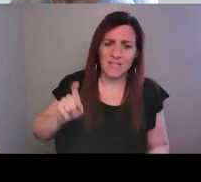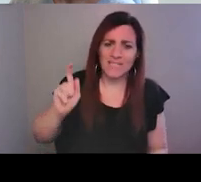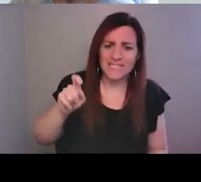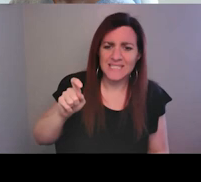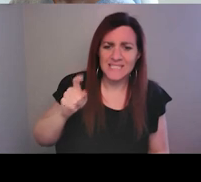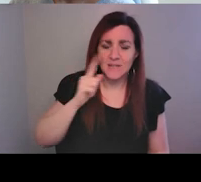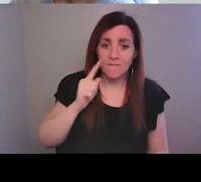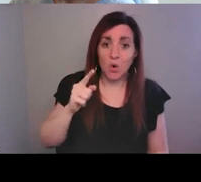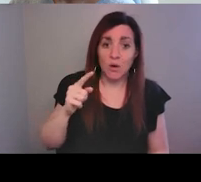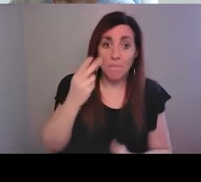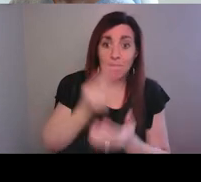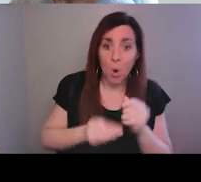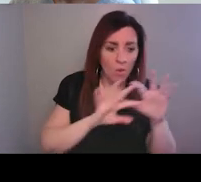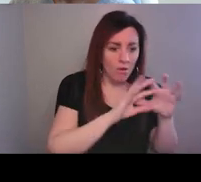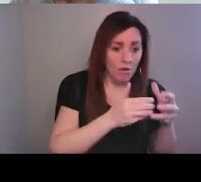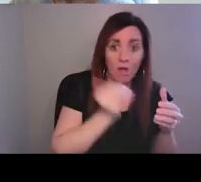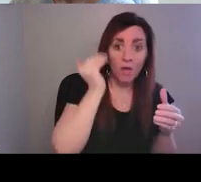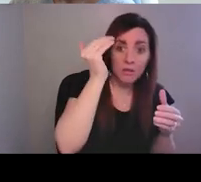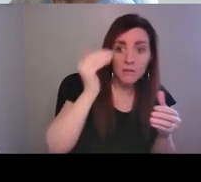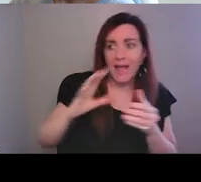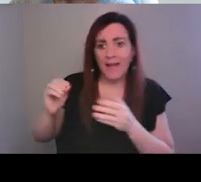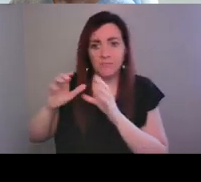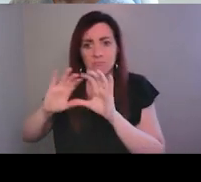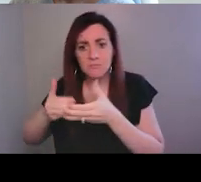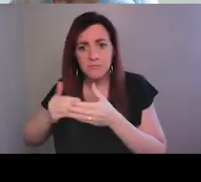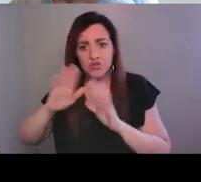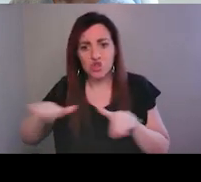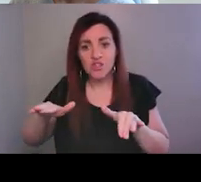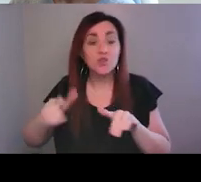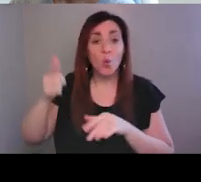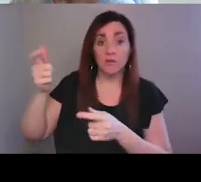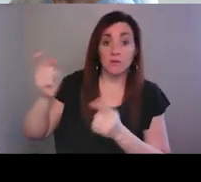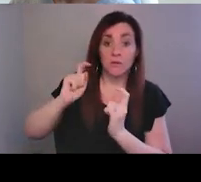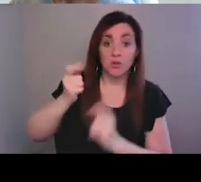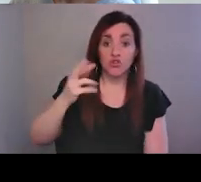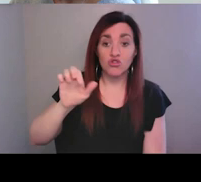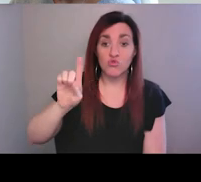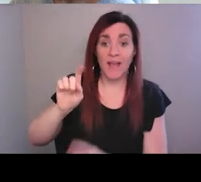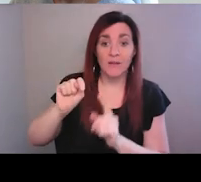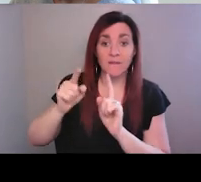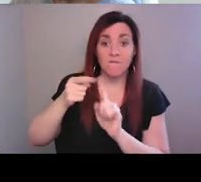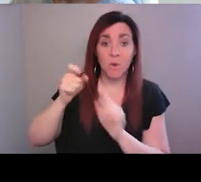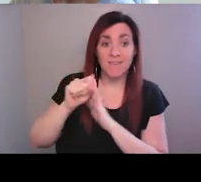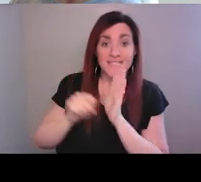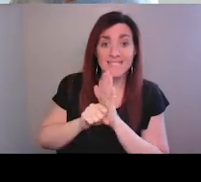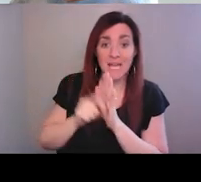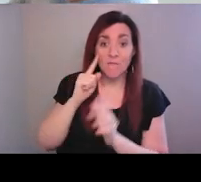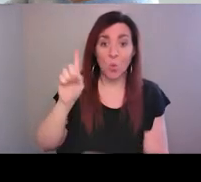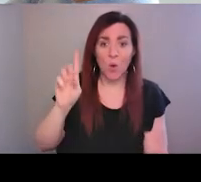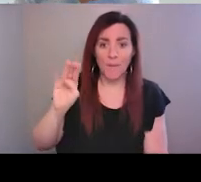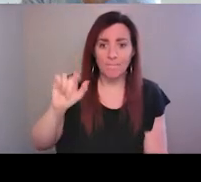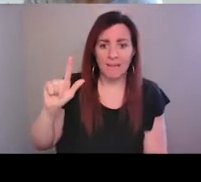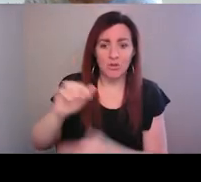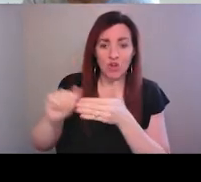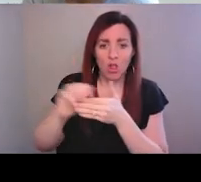ended up doing, getting a grant from the state for the million dollars, which helped us purchase the facility. I underwent